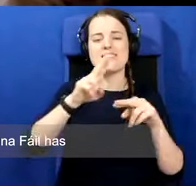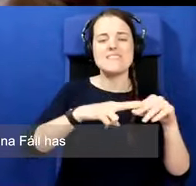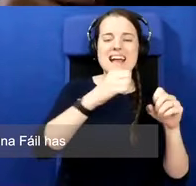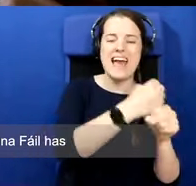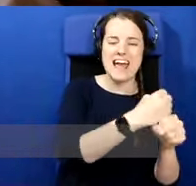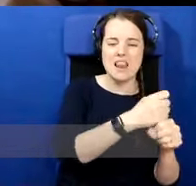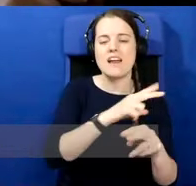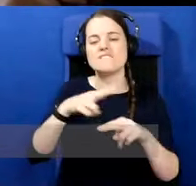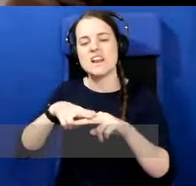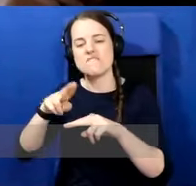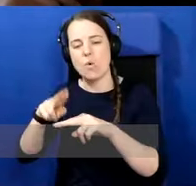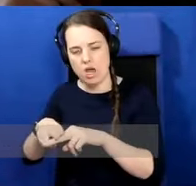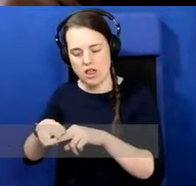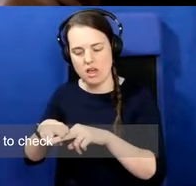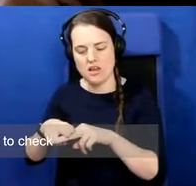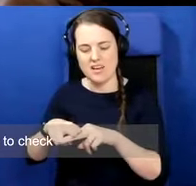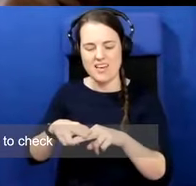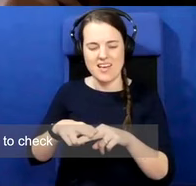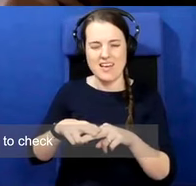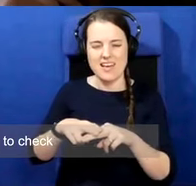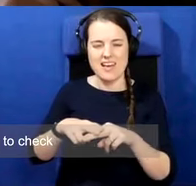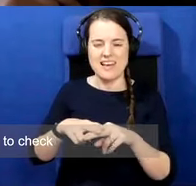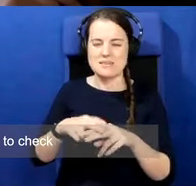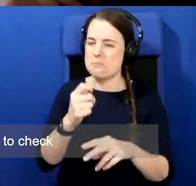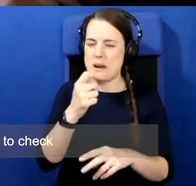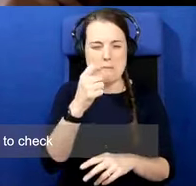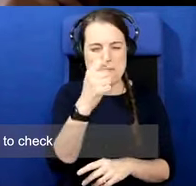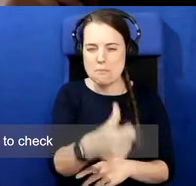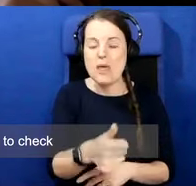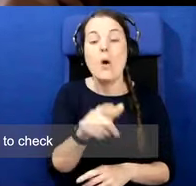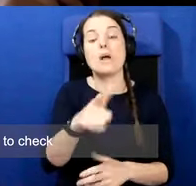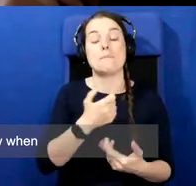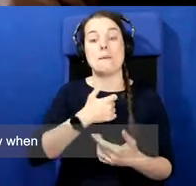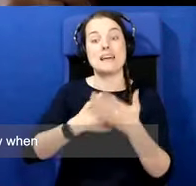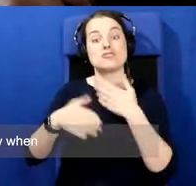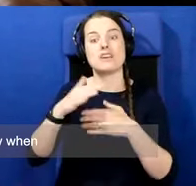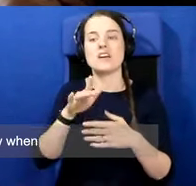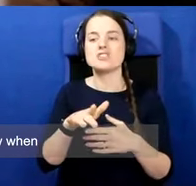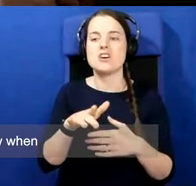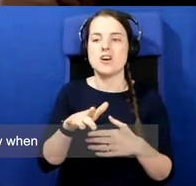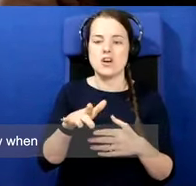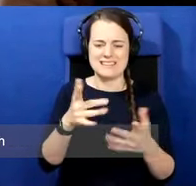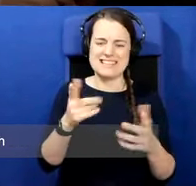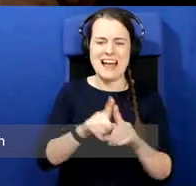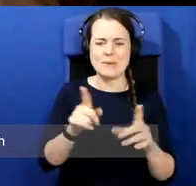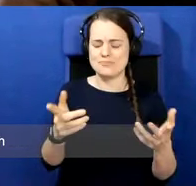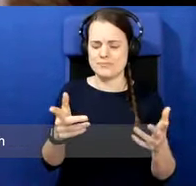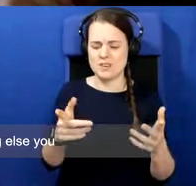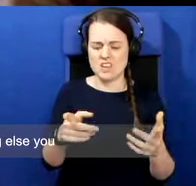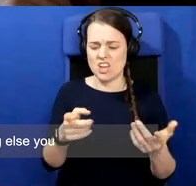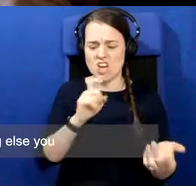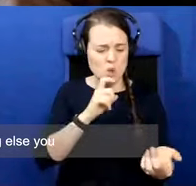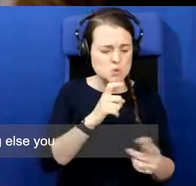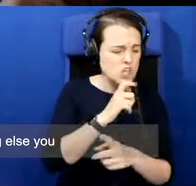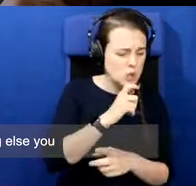Fáil has been very marginal. mean, I often, doing my history, to check which crowd are in now, you know, when you're following through educational